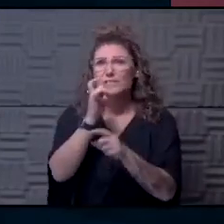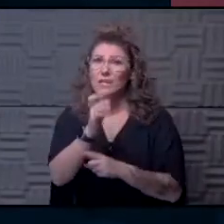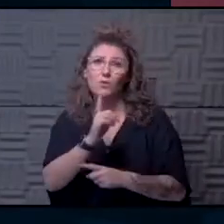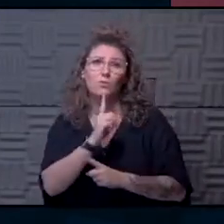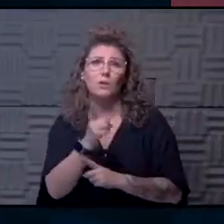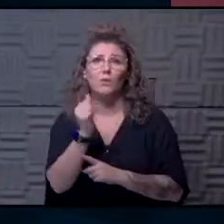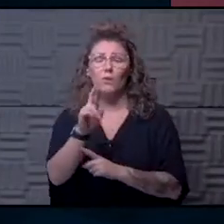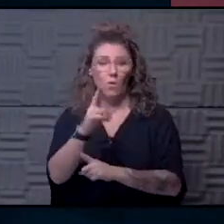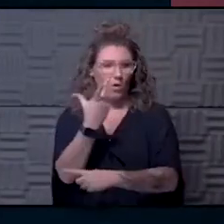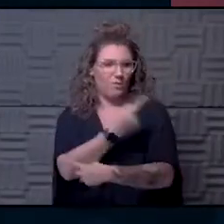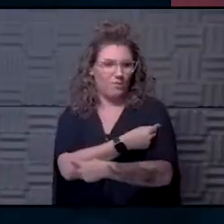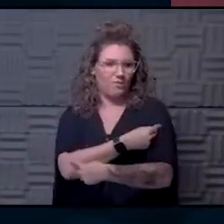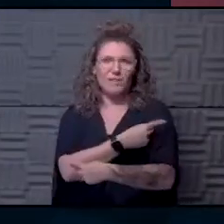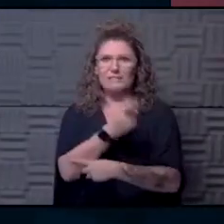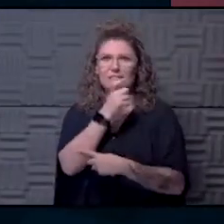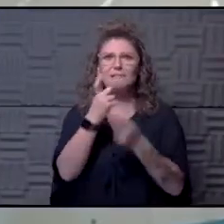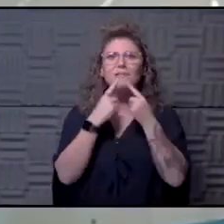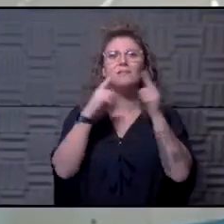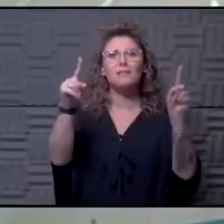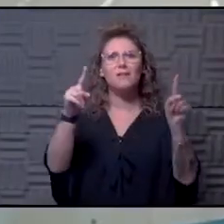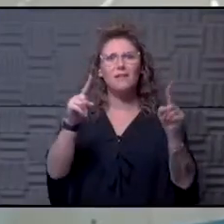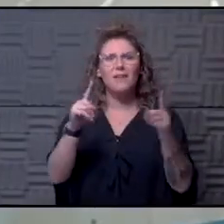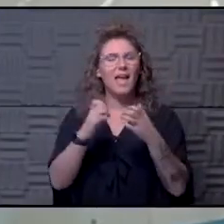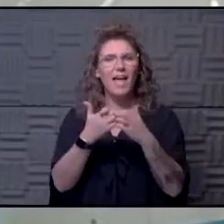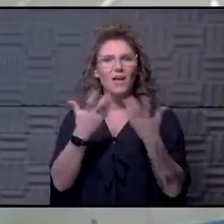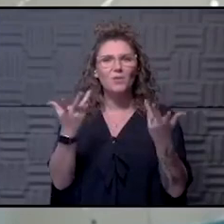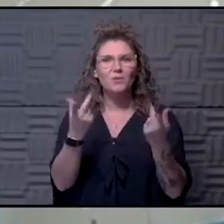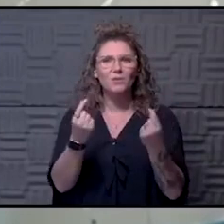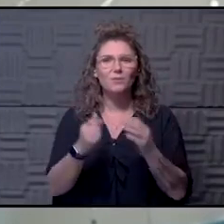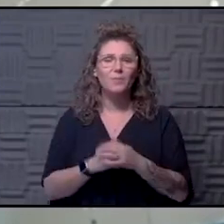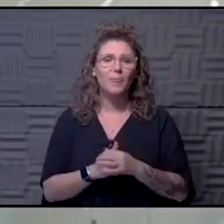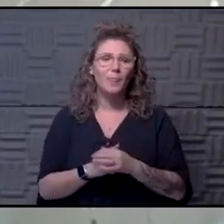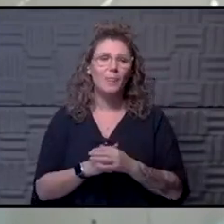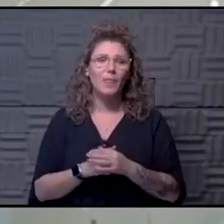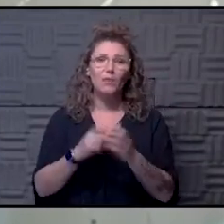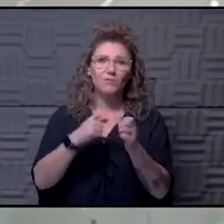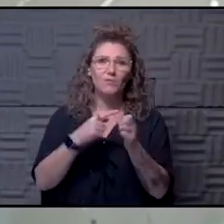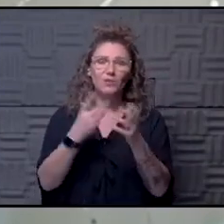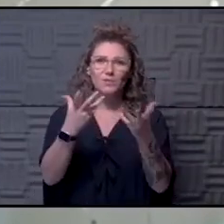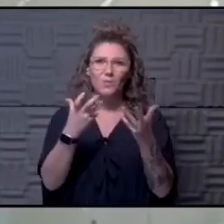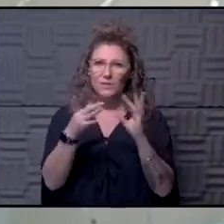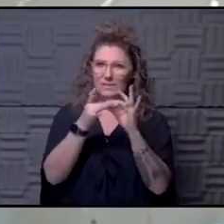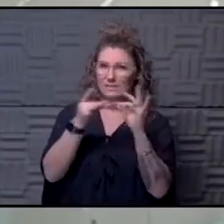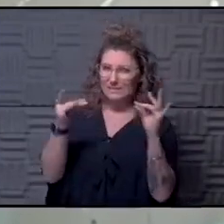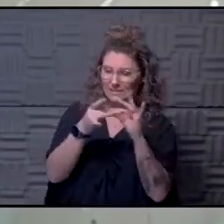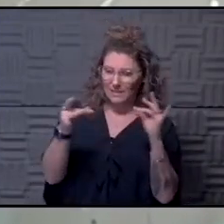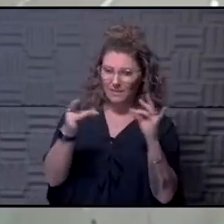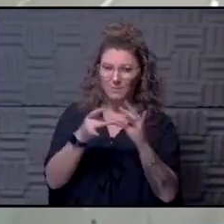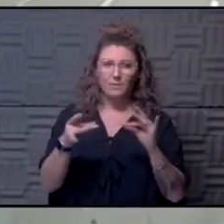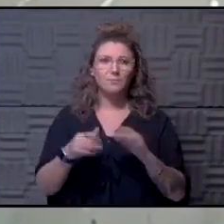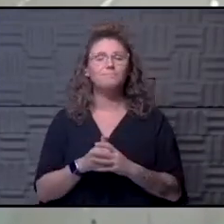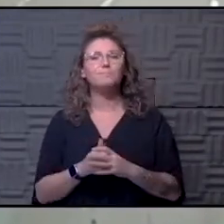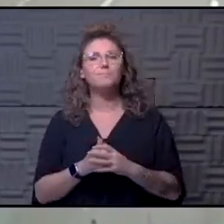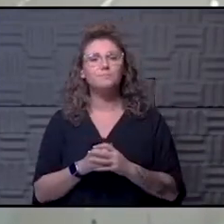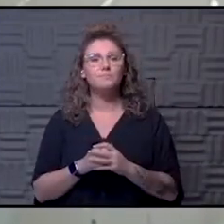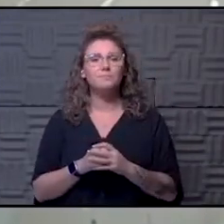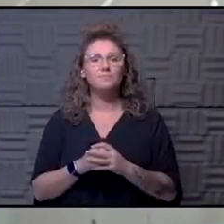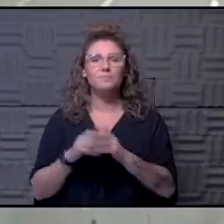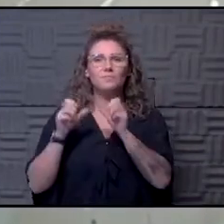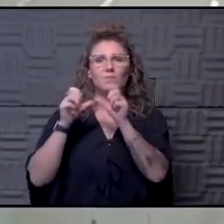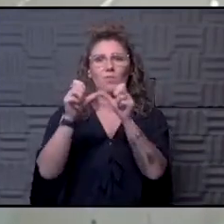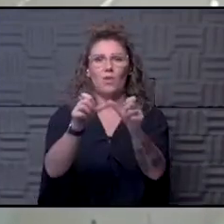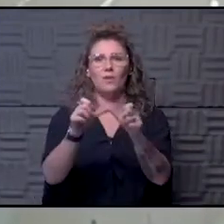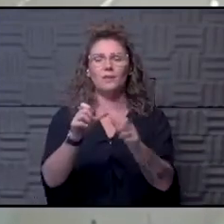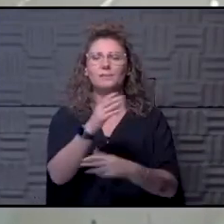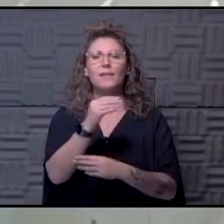that vaccines aren't real? You know, first, I do want to make a statement to the long haulers or